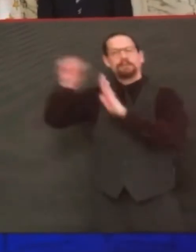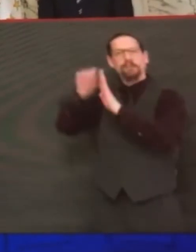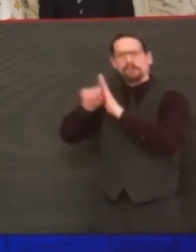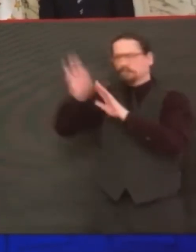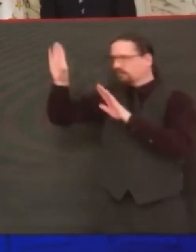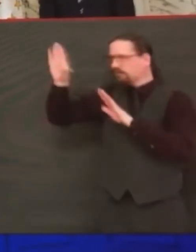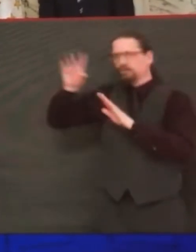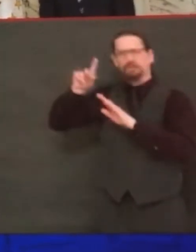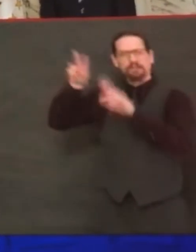Governor Baker.